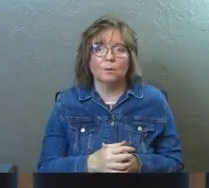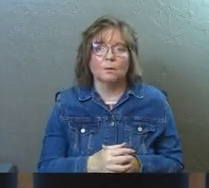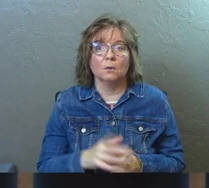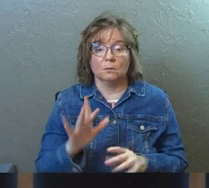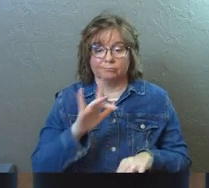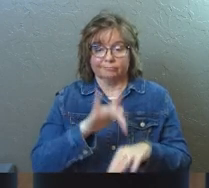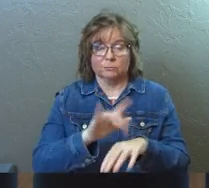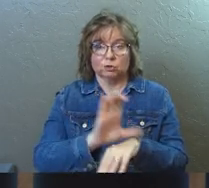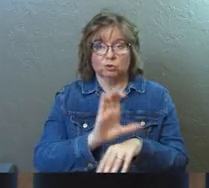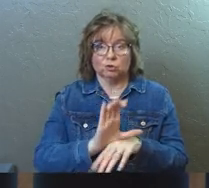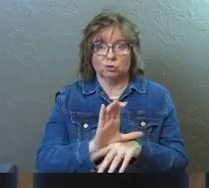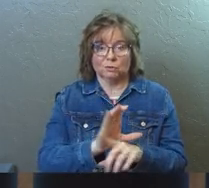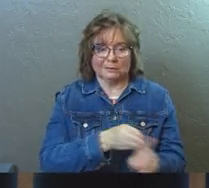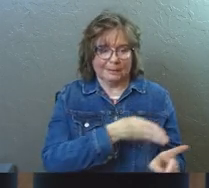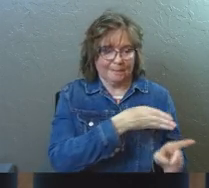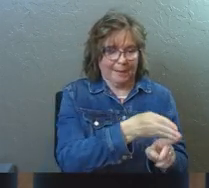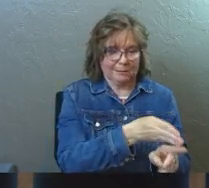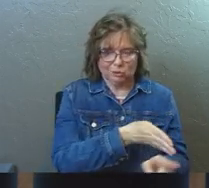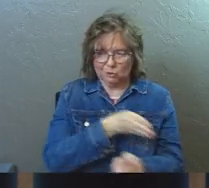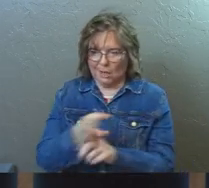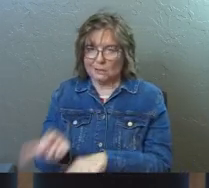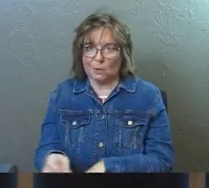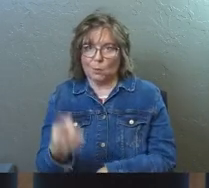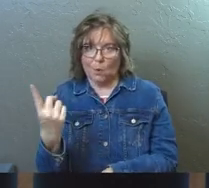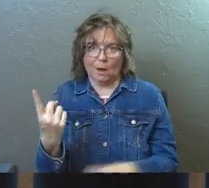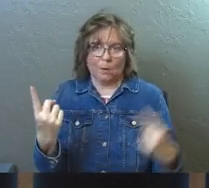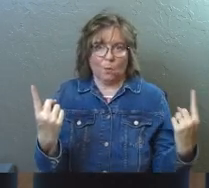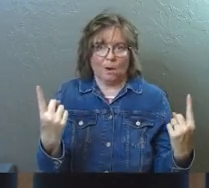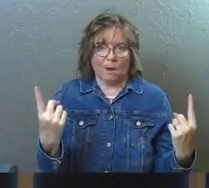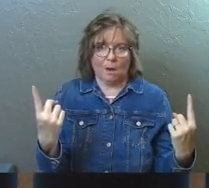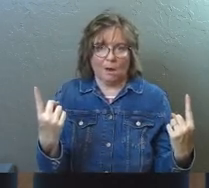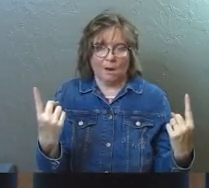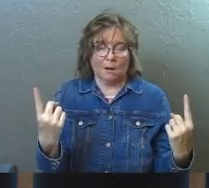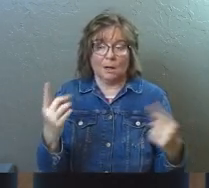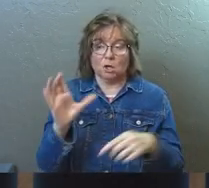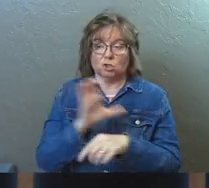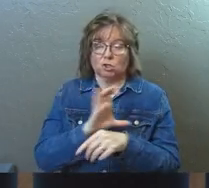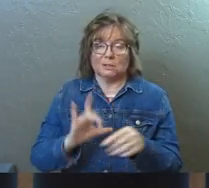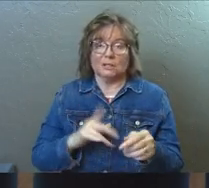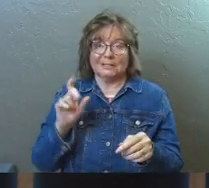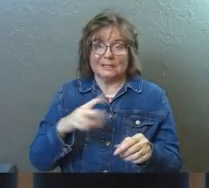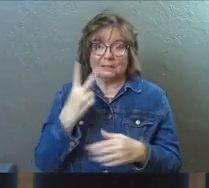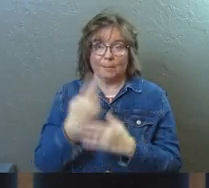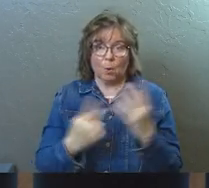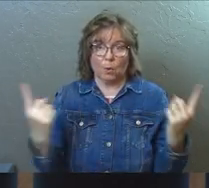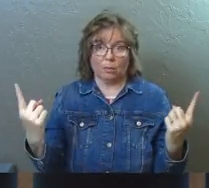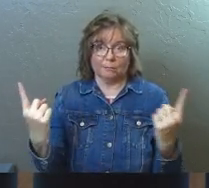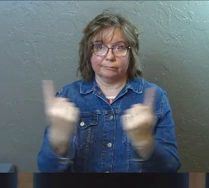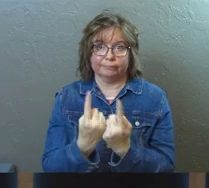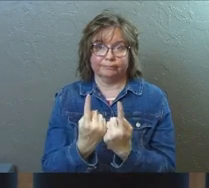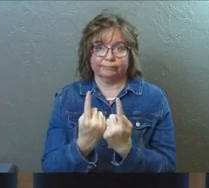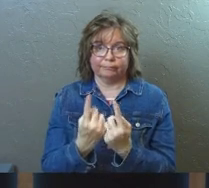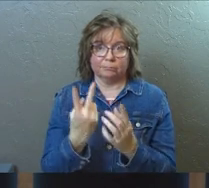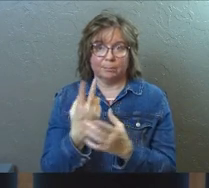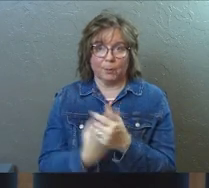You've been to churches that specialized in one. The church of Jesus Christ needs both. If people